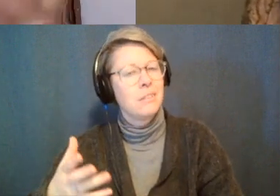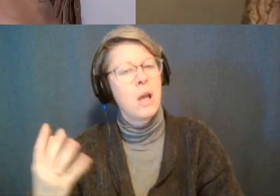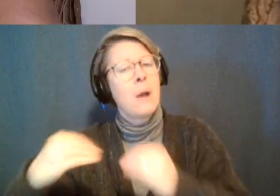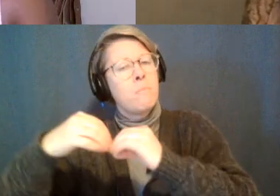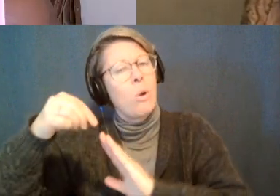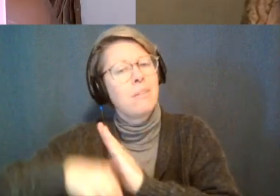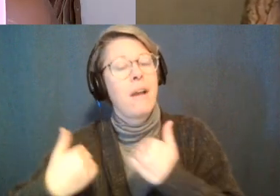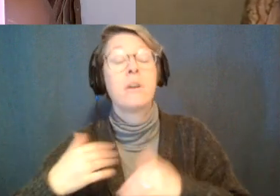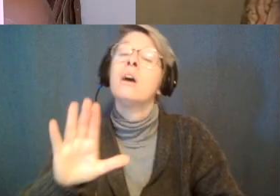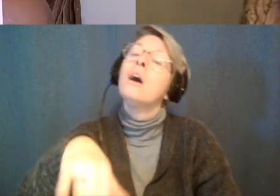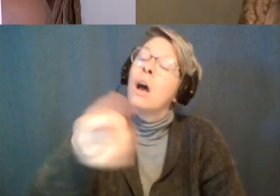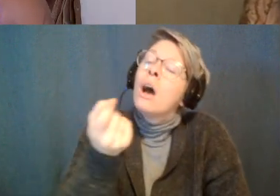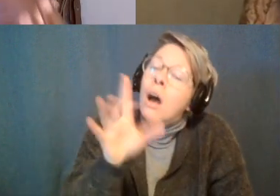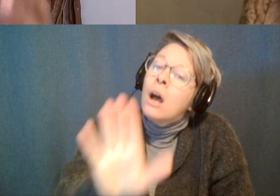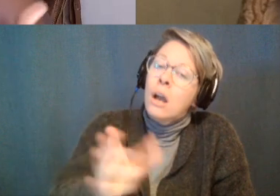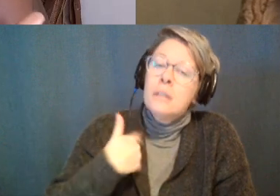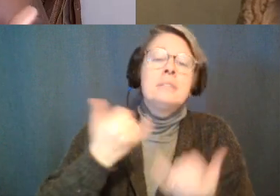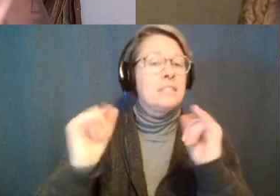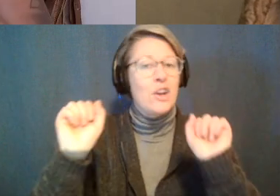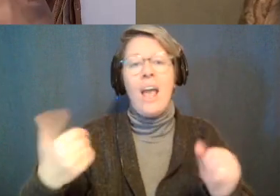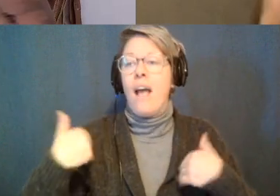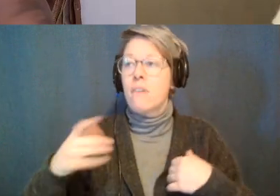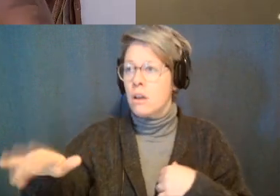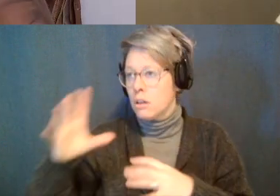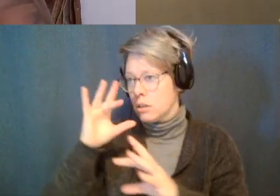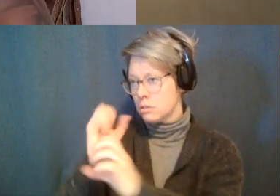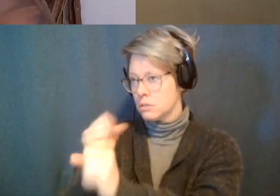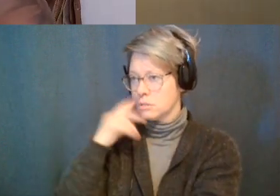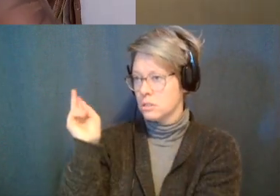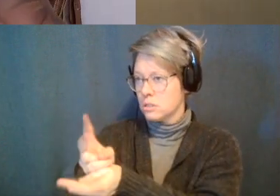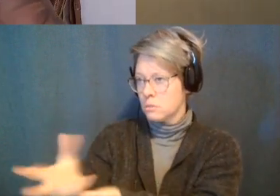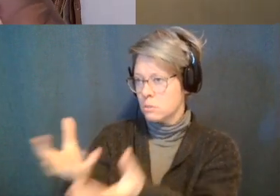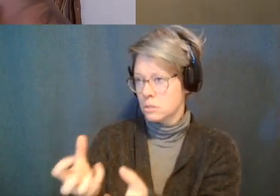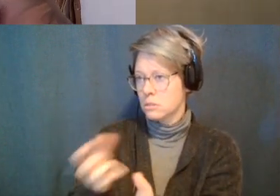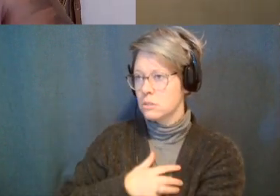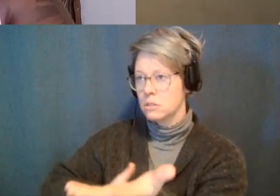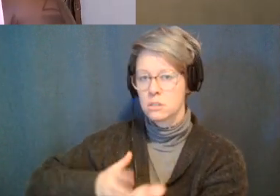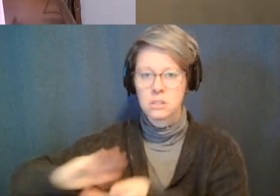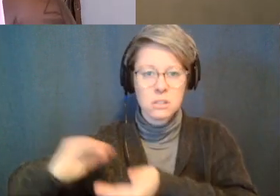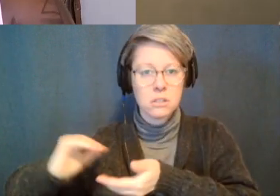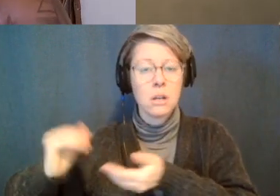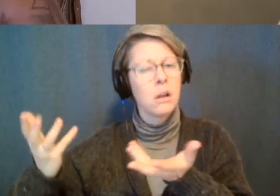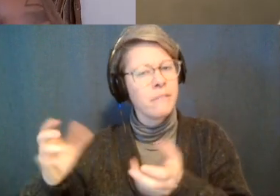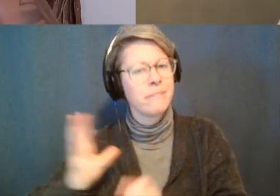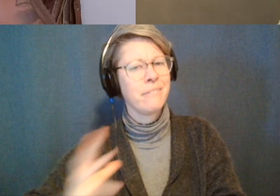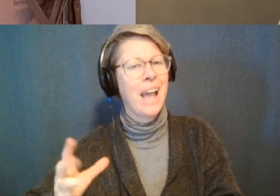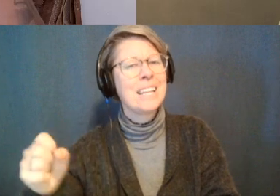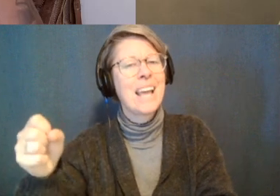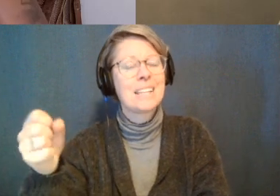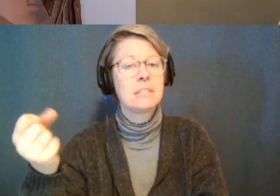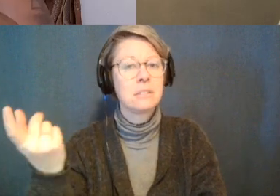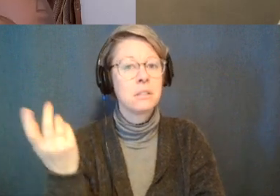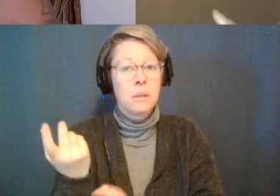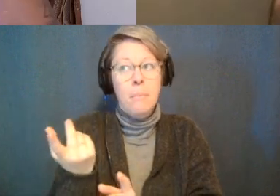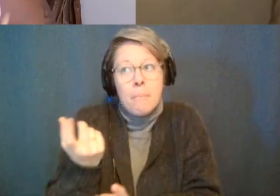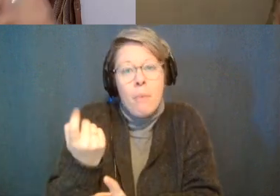absolutely fine however be aware of these sacred moments to build a bond closer to what your partner and also